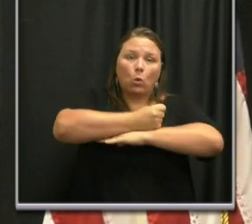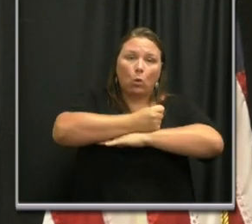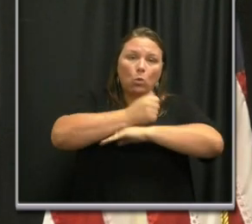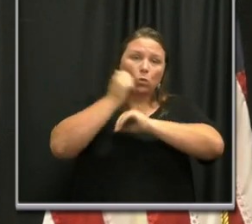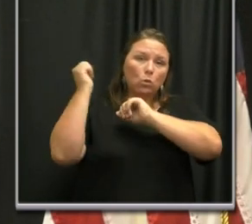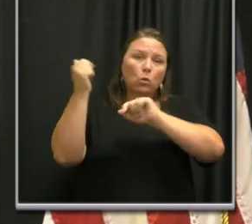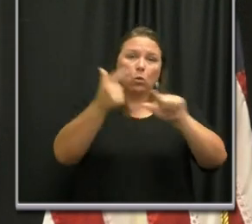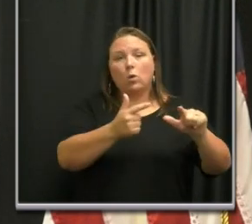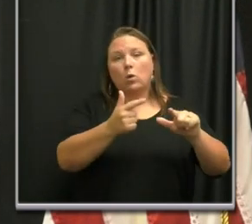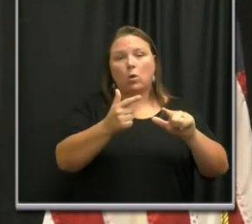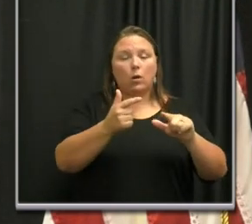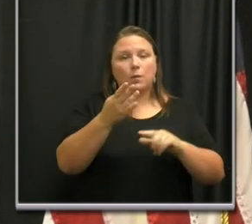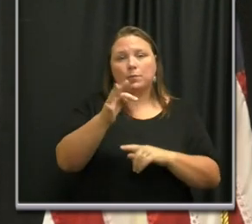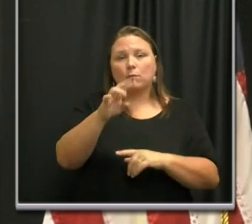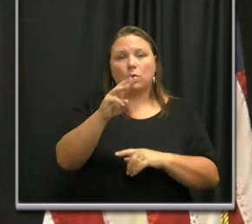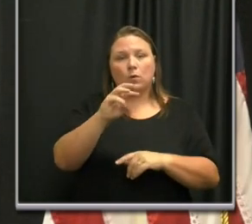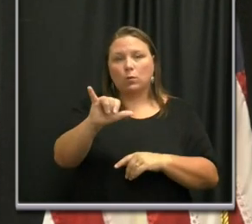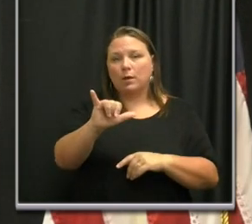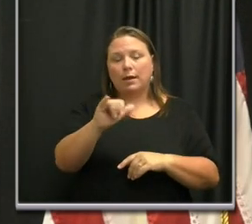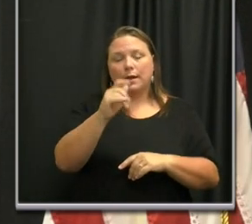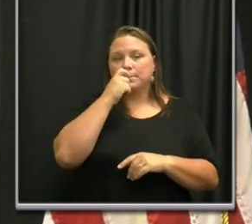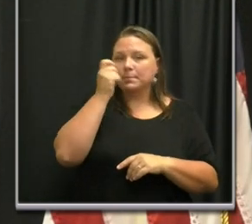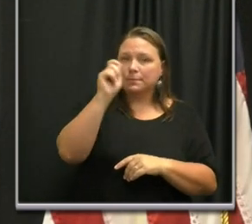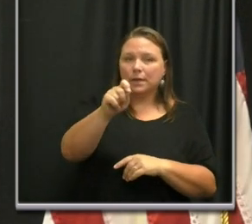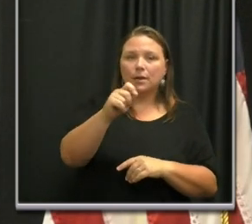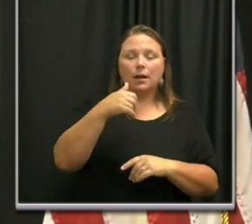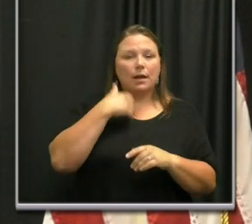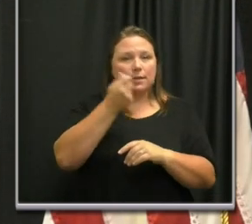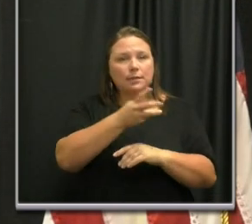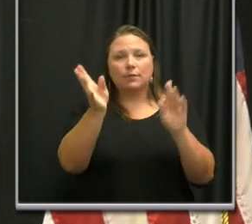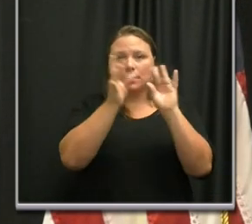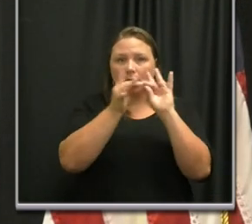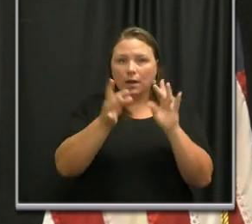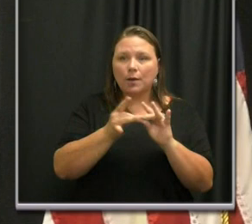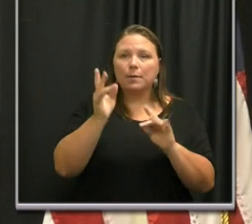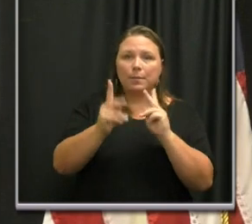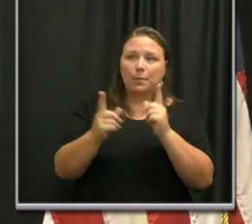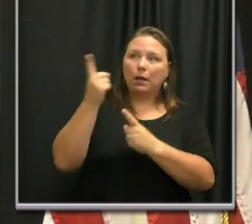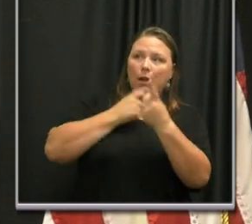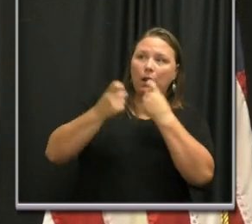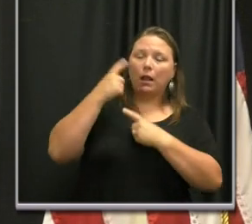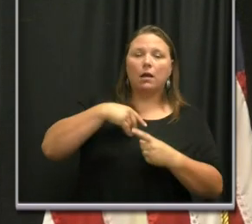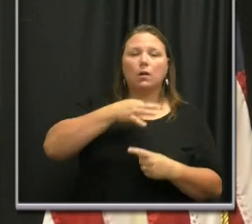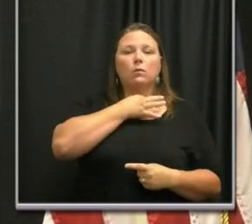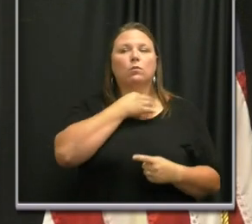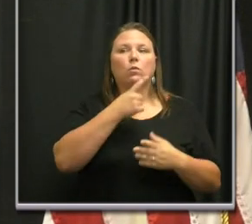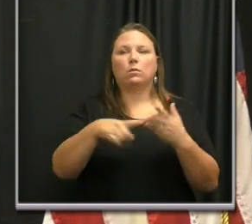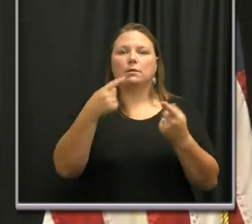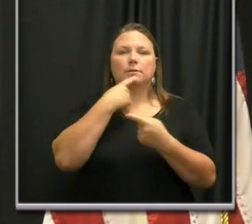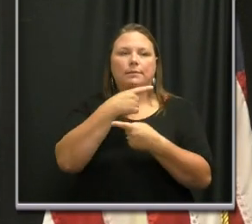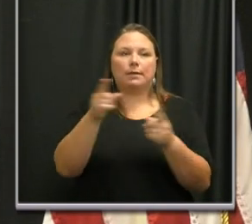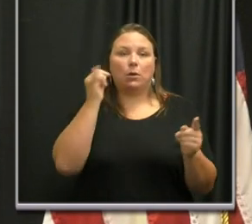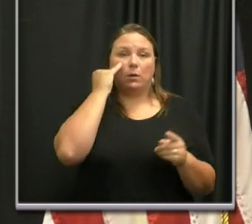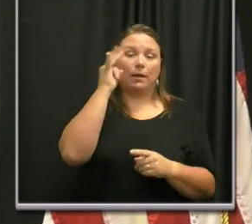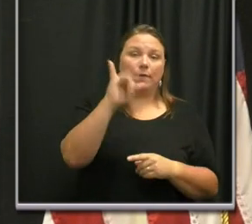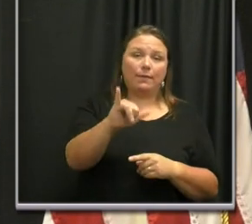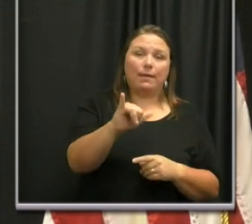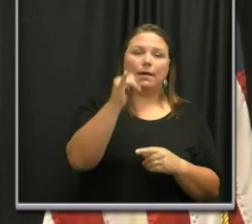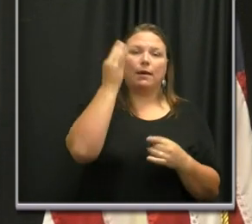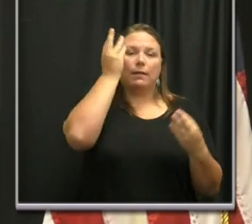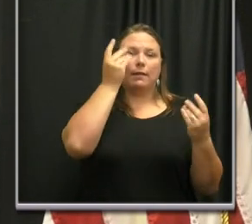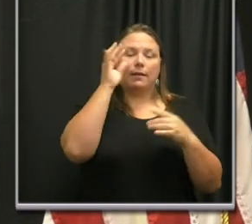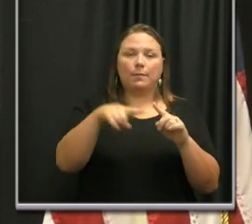area, period? We've gotten a lot of comments and people asking us, and we're wondering if that is on the table.